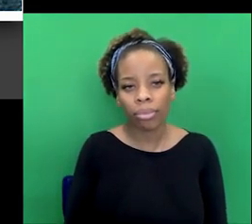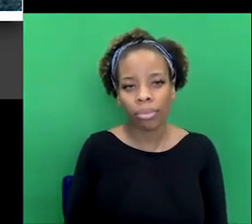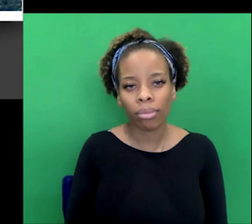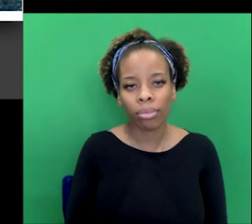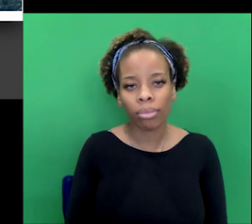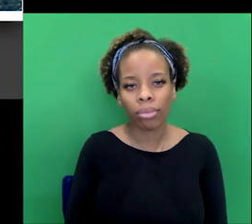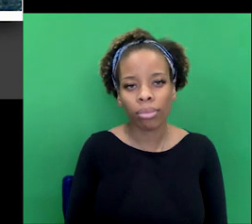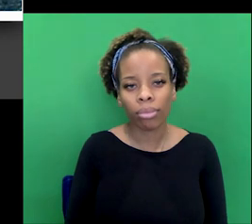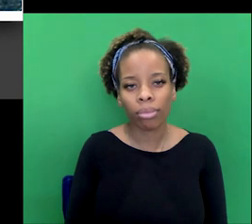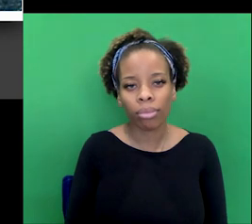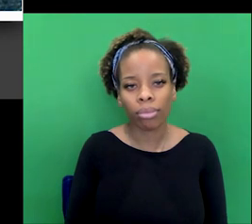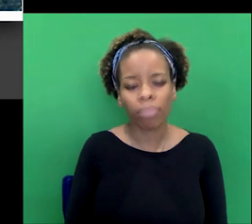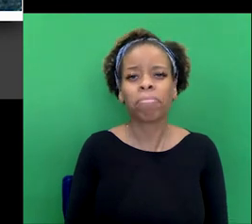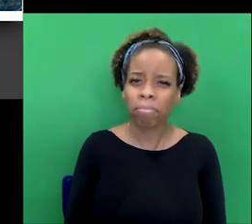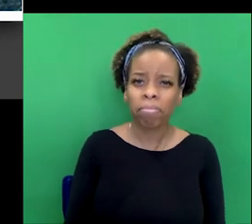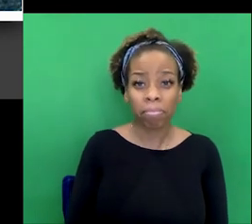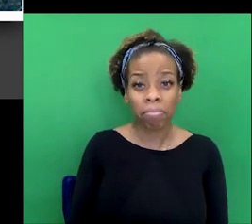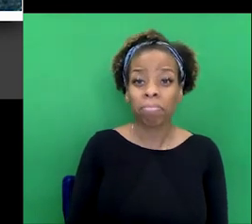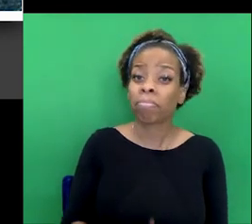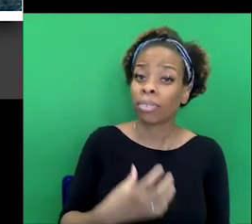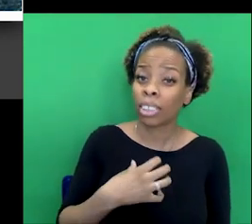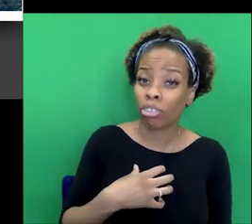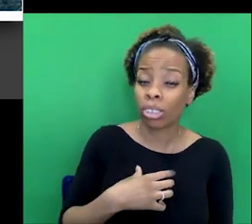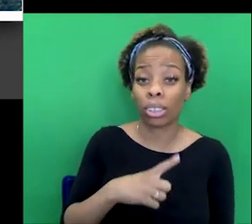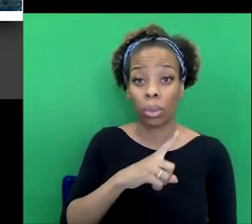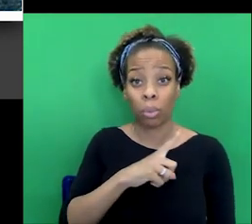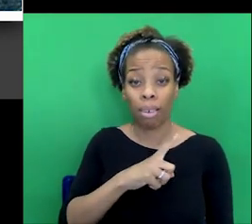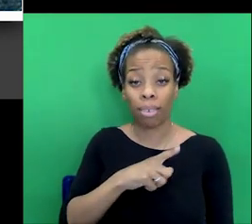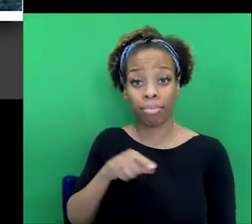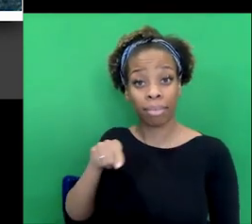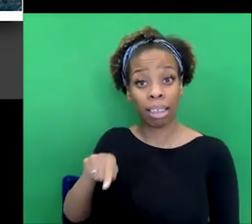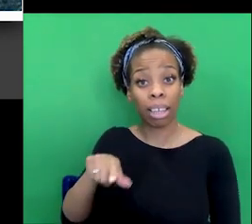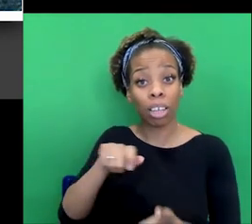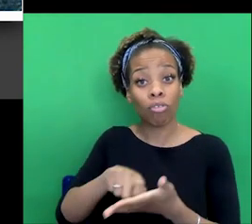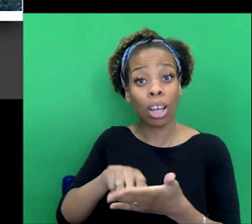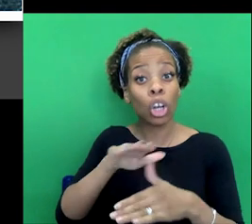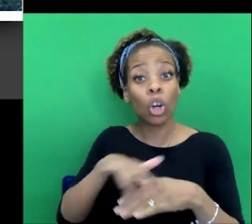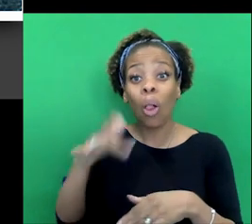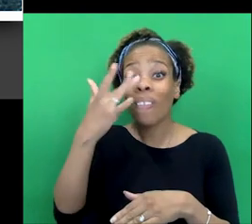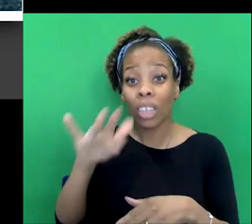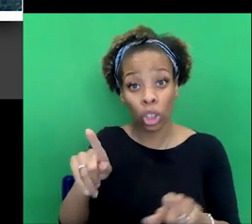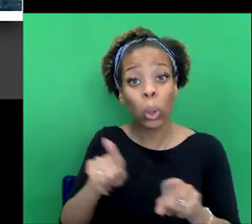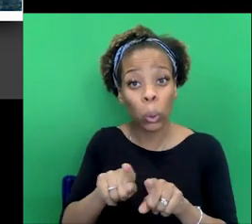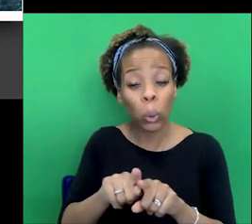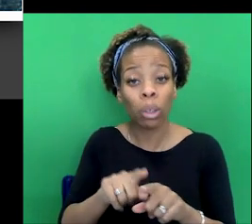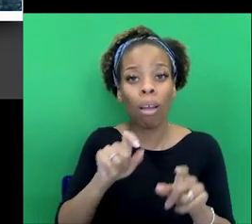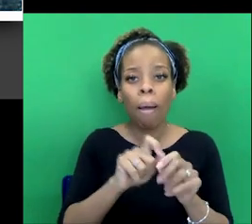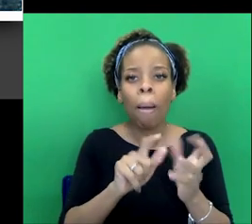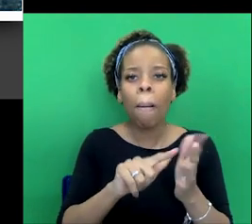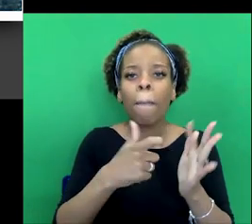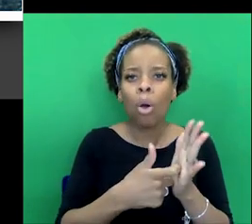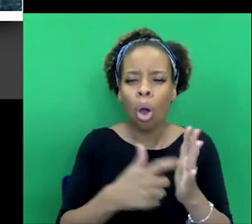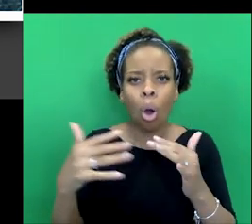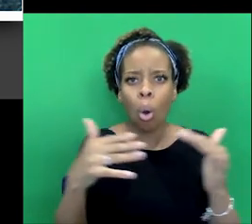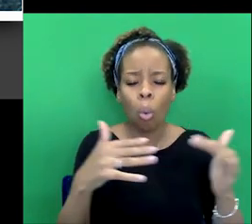uh, Doyle and Empire, uh, his writing, his non-fiction writings, uh, he writes about the Boer War, and that was a major turning